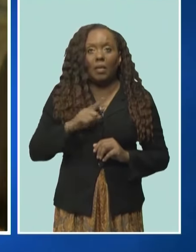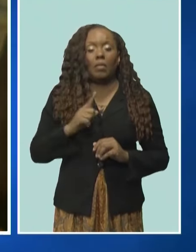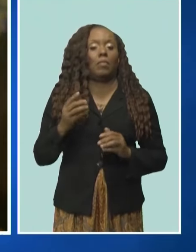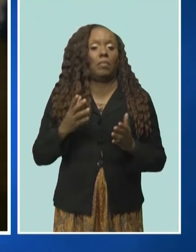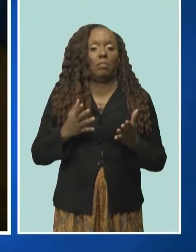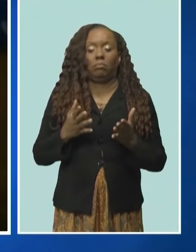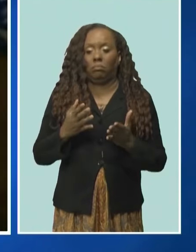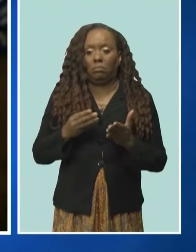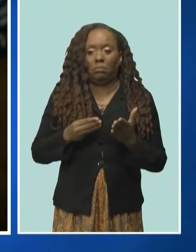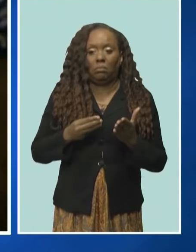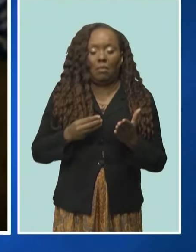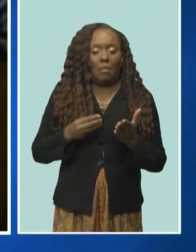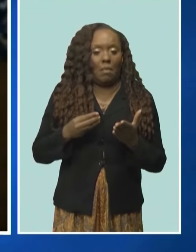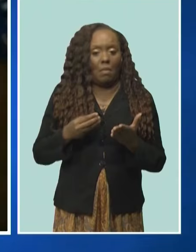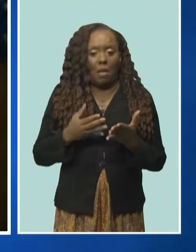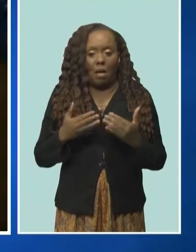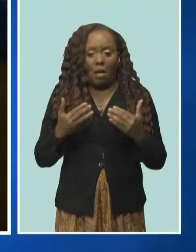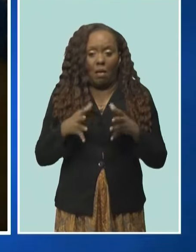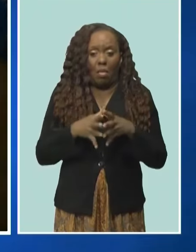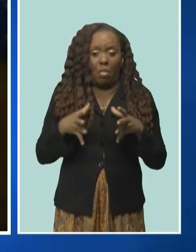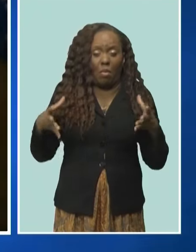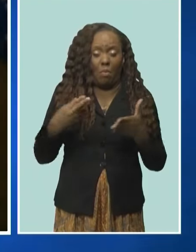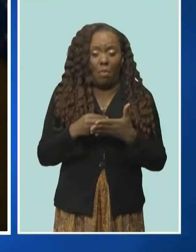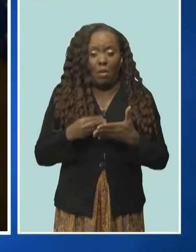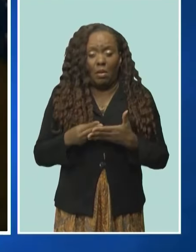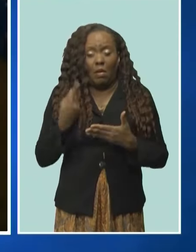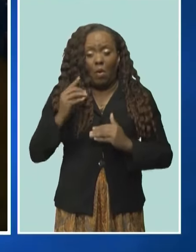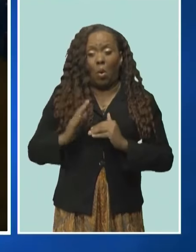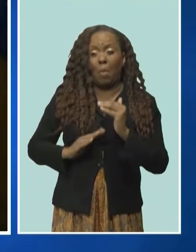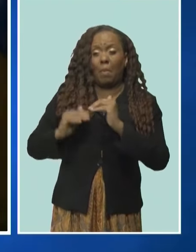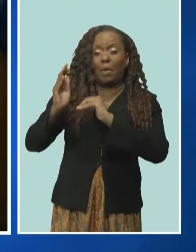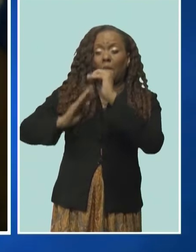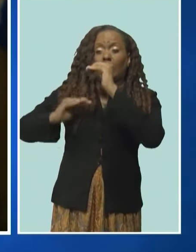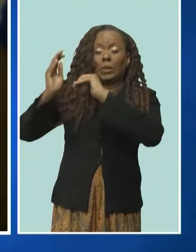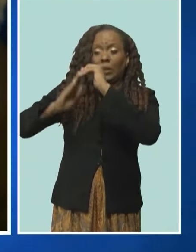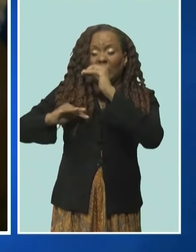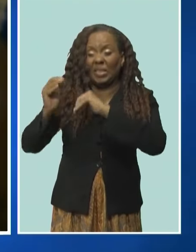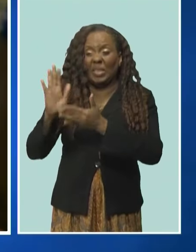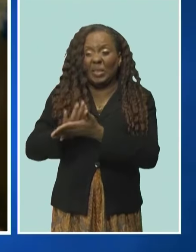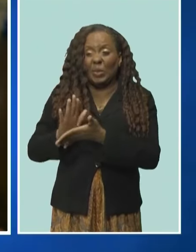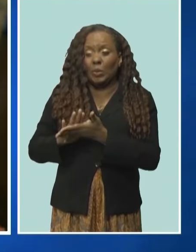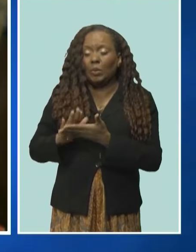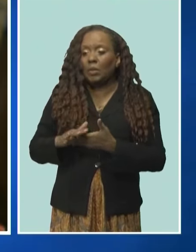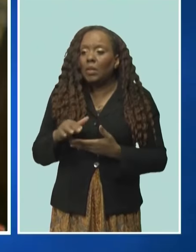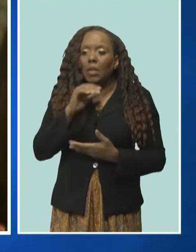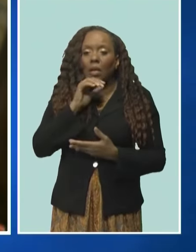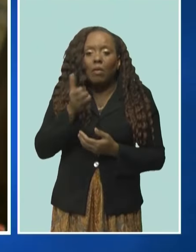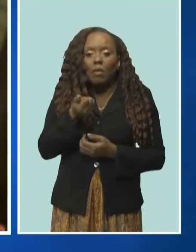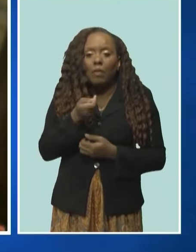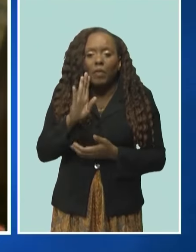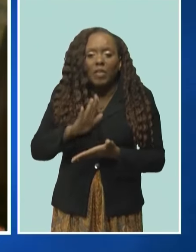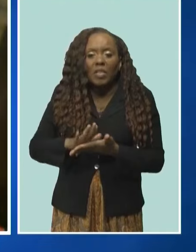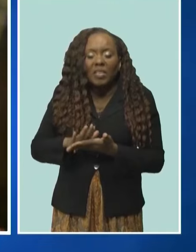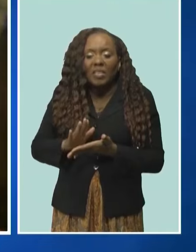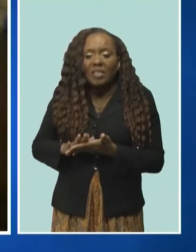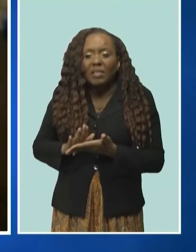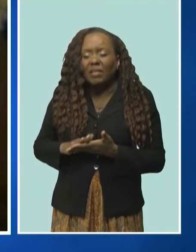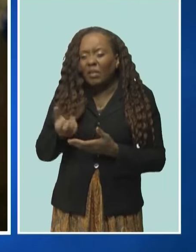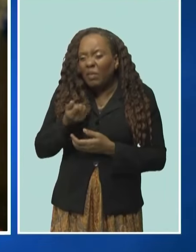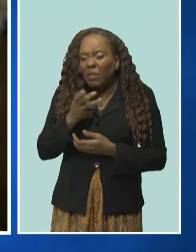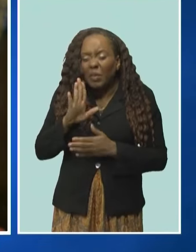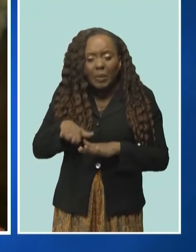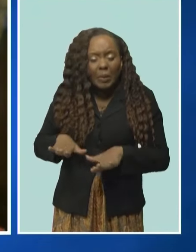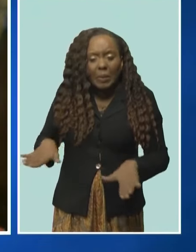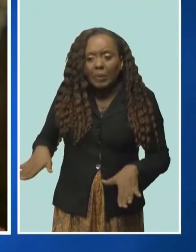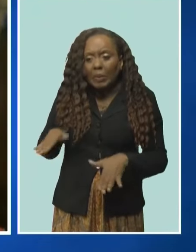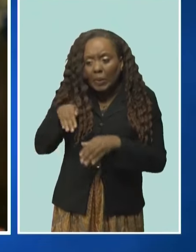infrastructure and things to keep as many schools, then there is less money to spend on qualitative improvements for the children. So